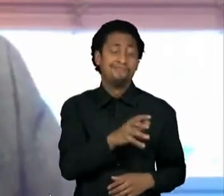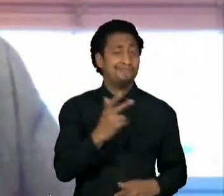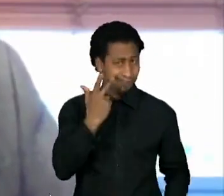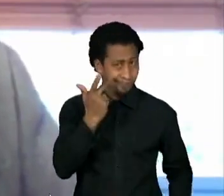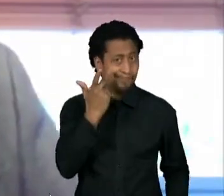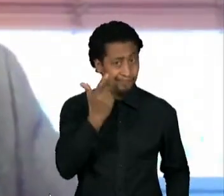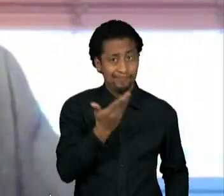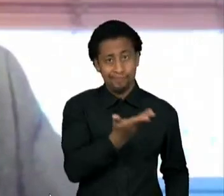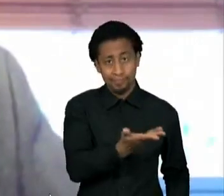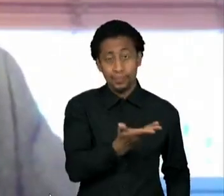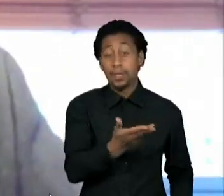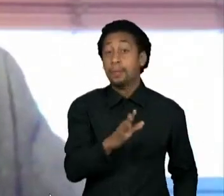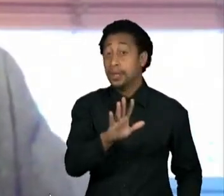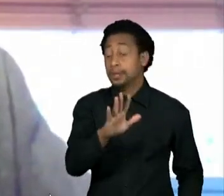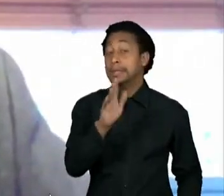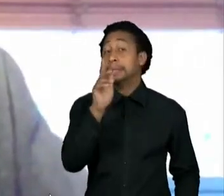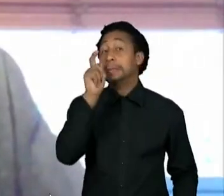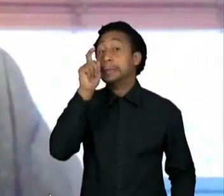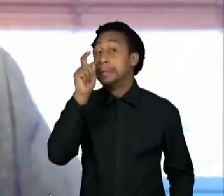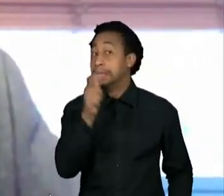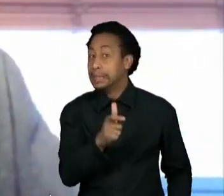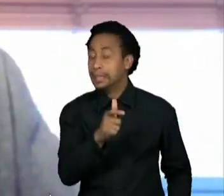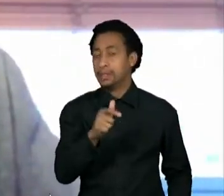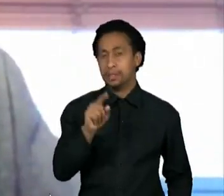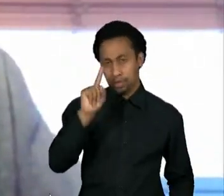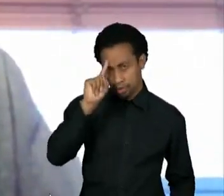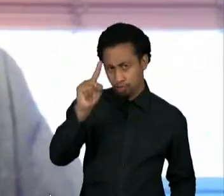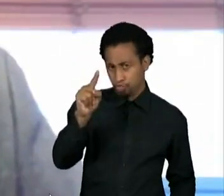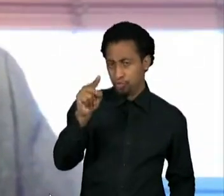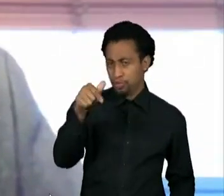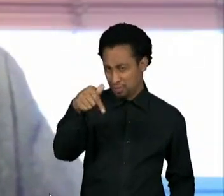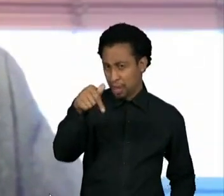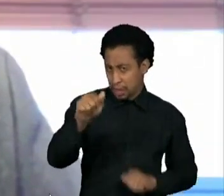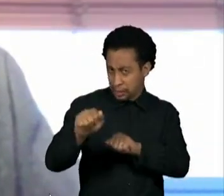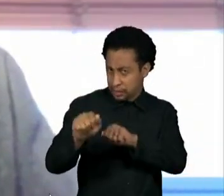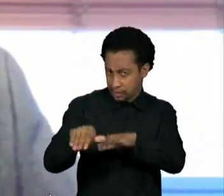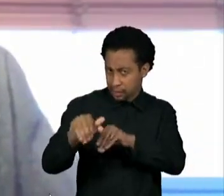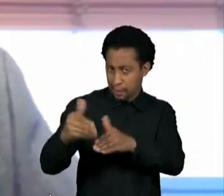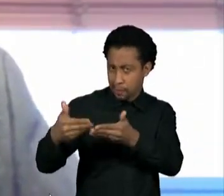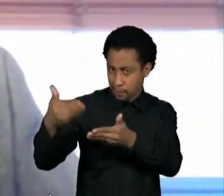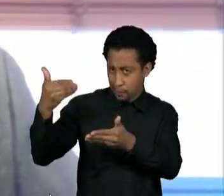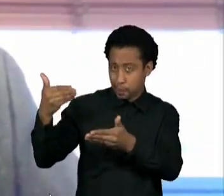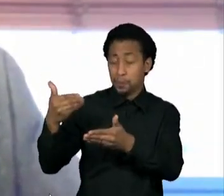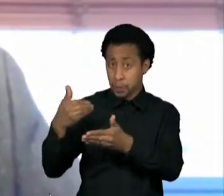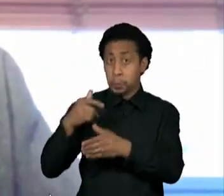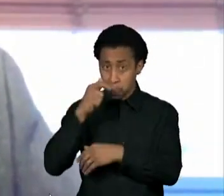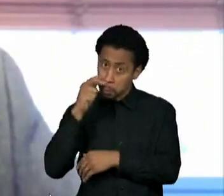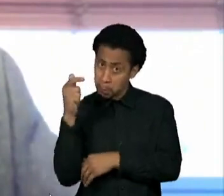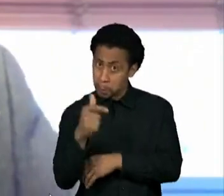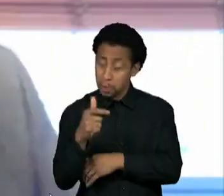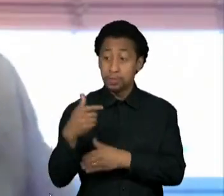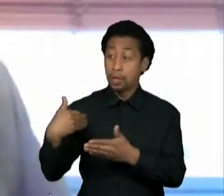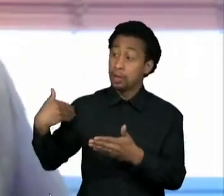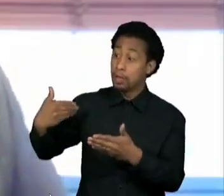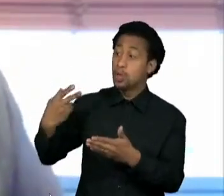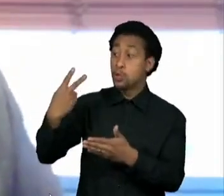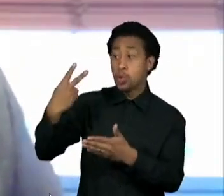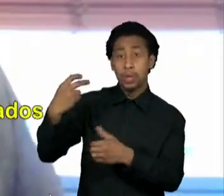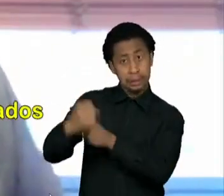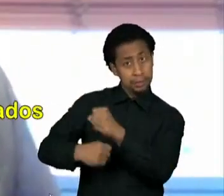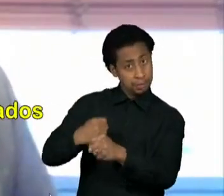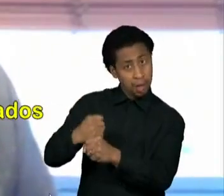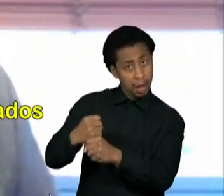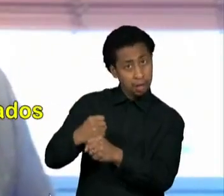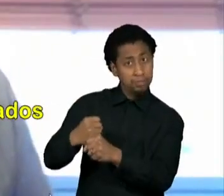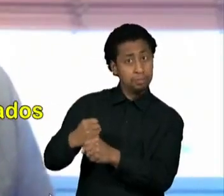What I thought was really interesting about this state, in fact, in the last two years, there was, for good reason,